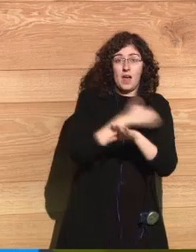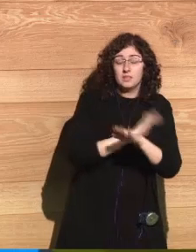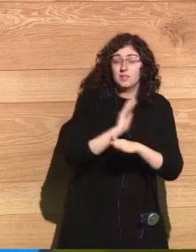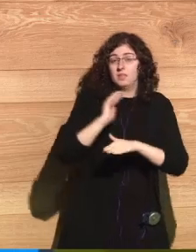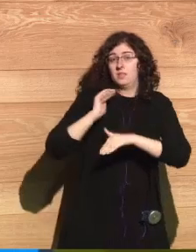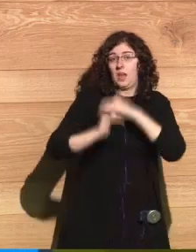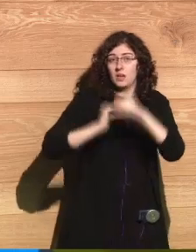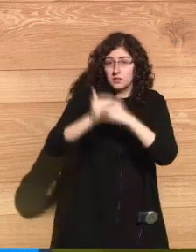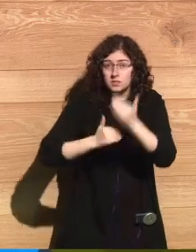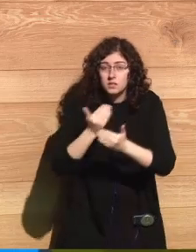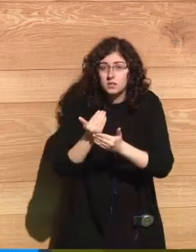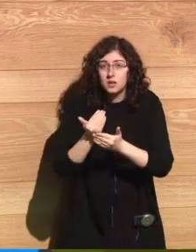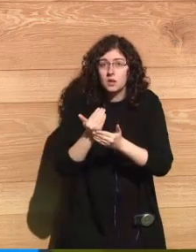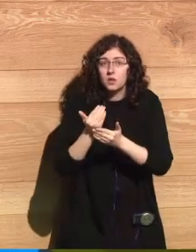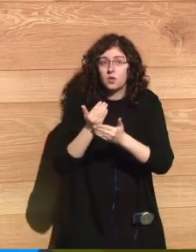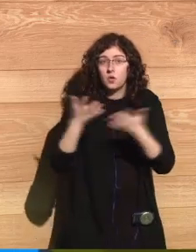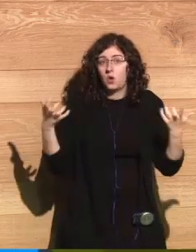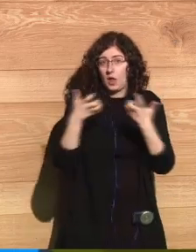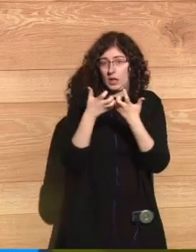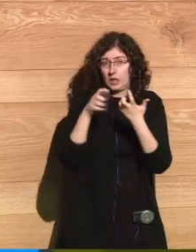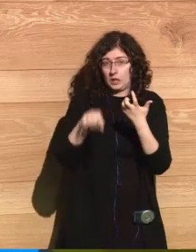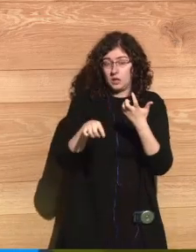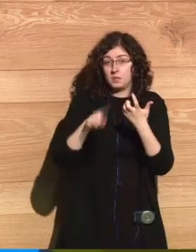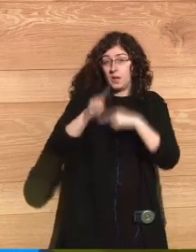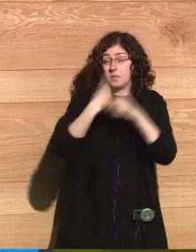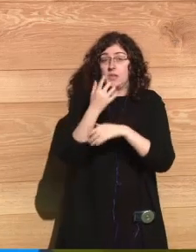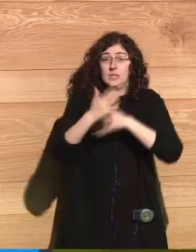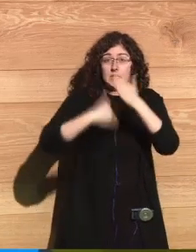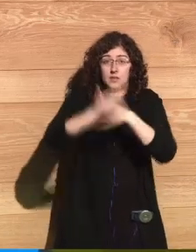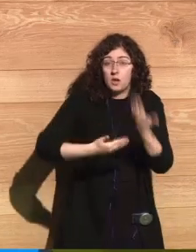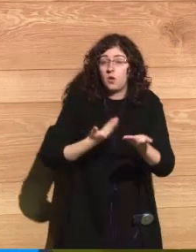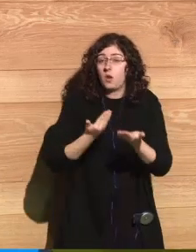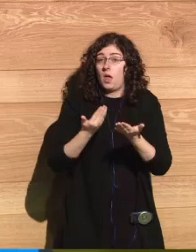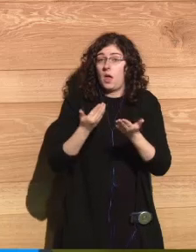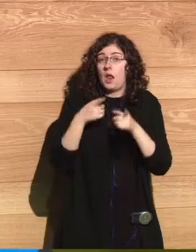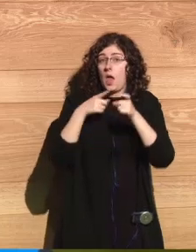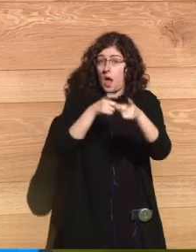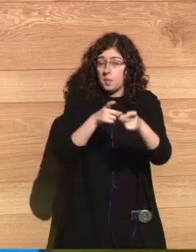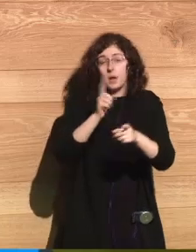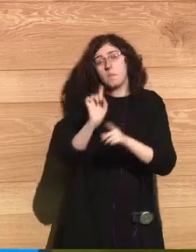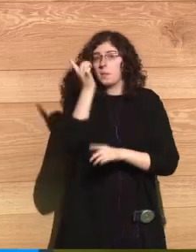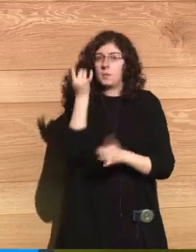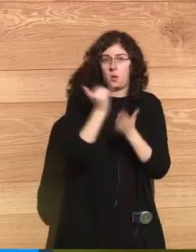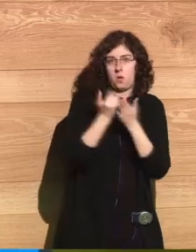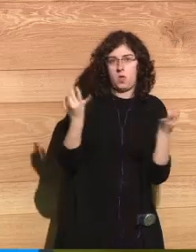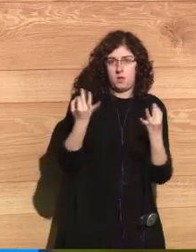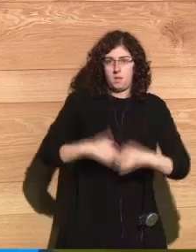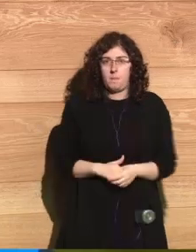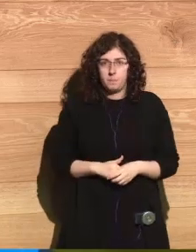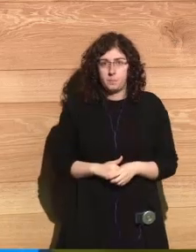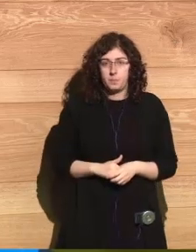test them. So, we knew the intent that the United States was preparing for something.